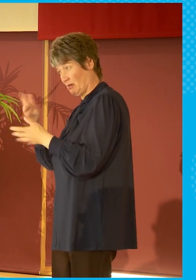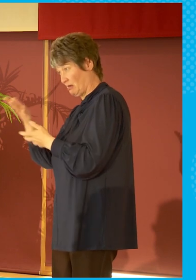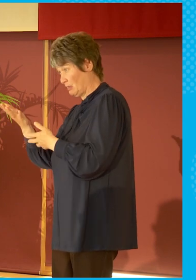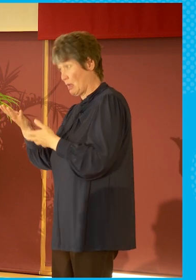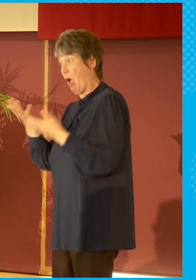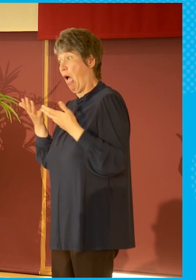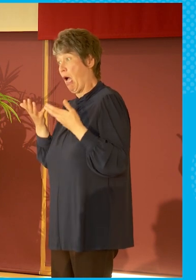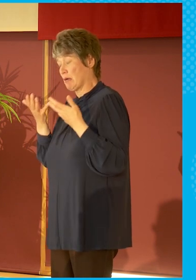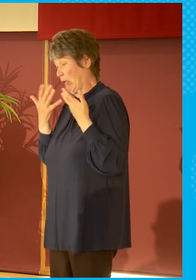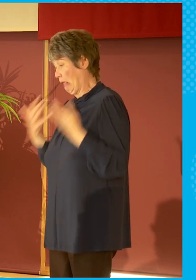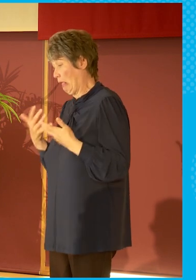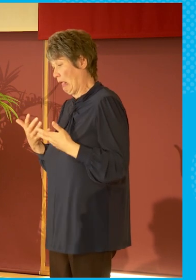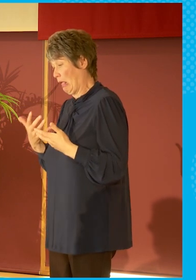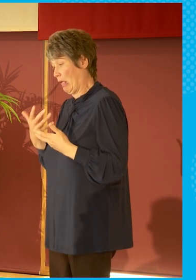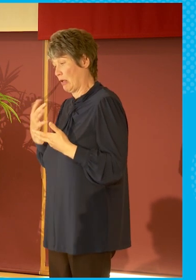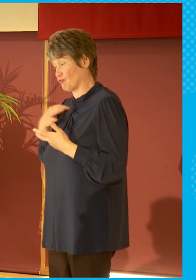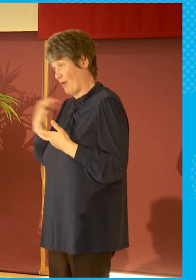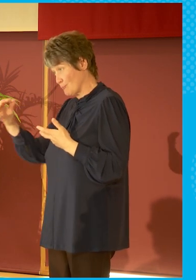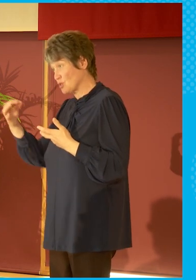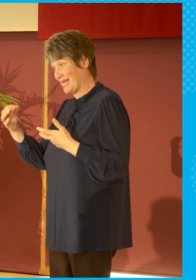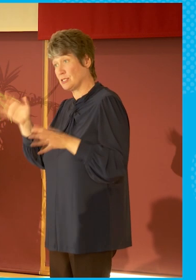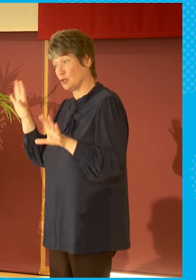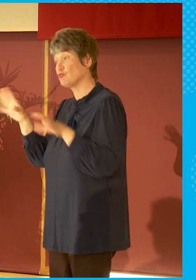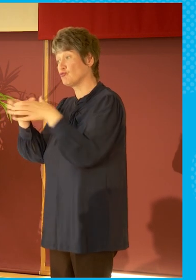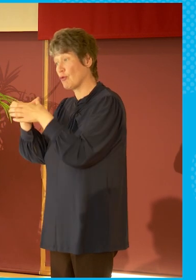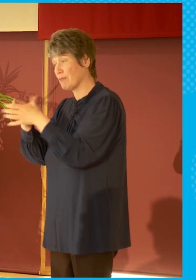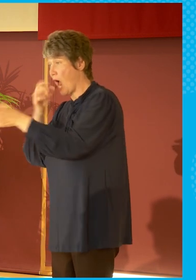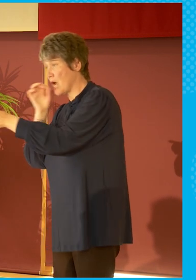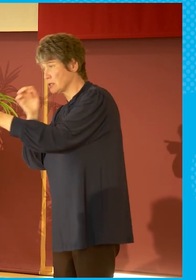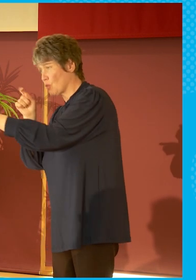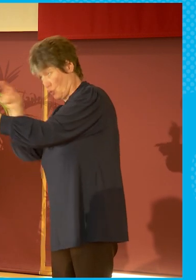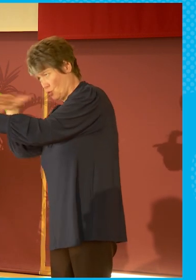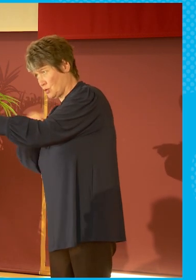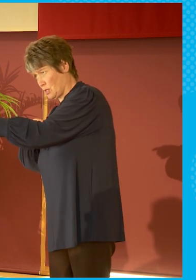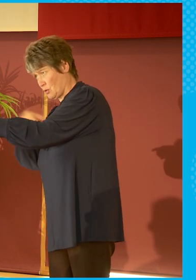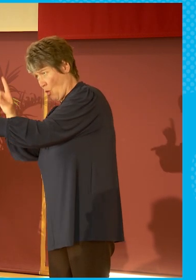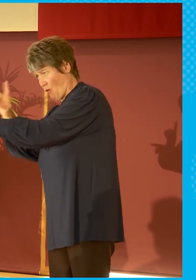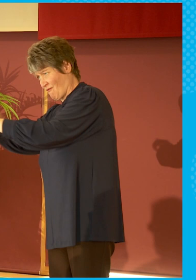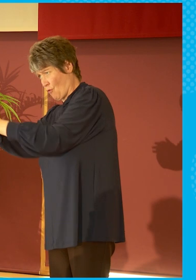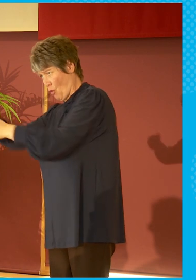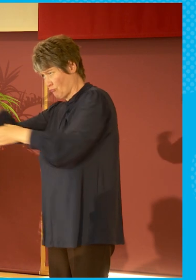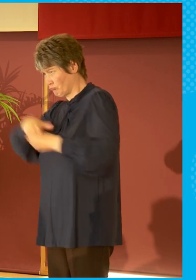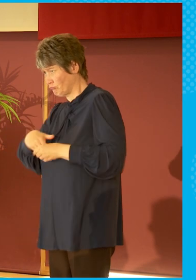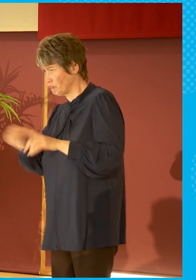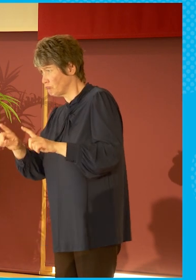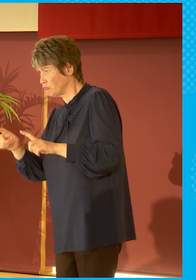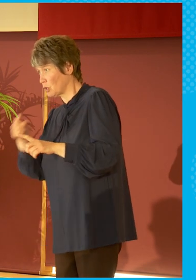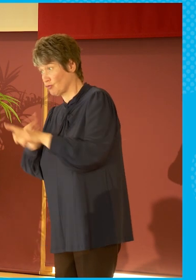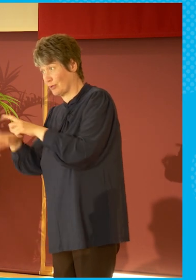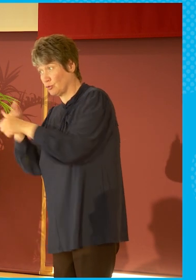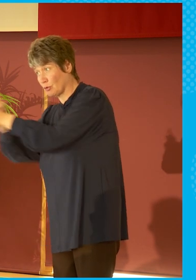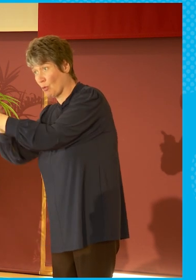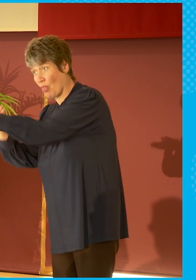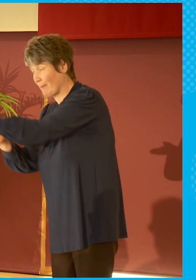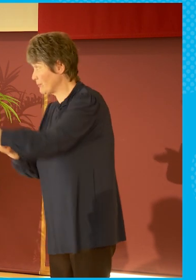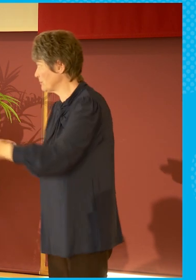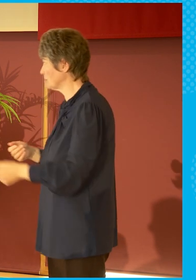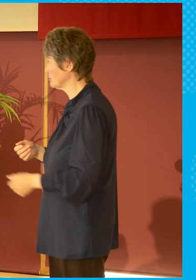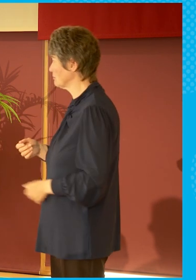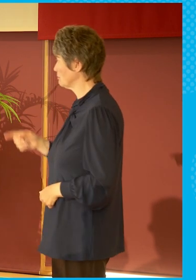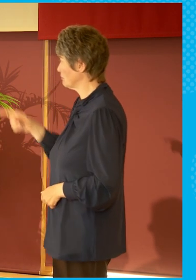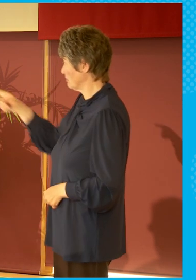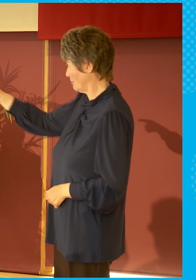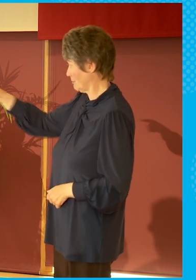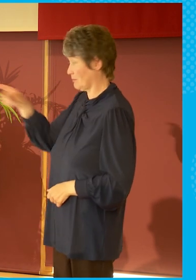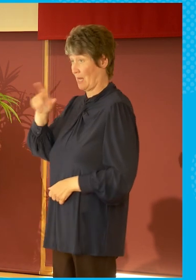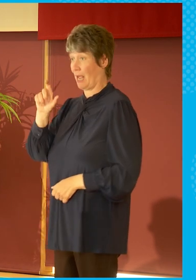then respond. So that's part of that responsibility that comes from public service broadcasting. You're challenged faced by the parliament as well. And